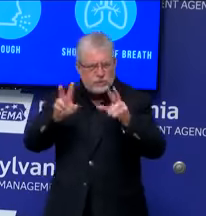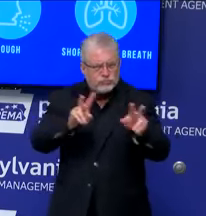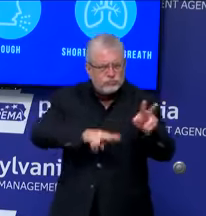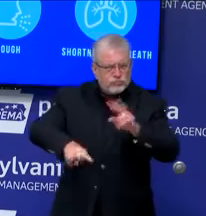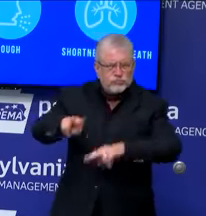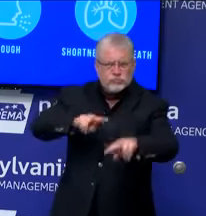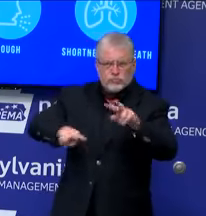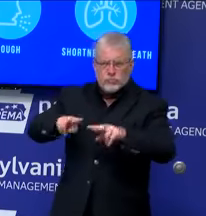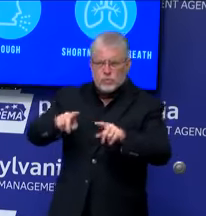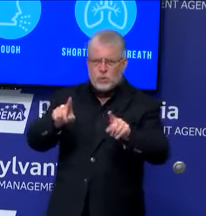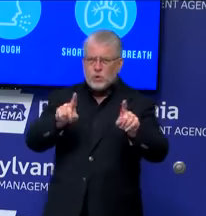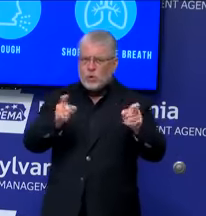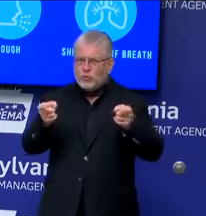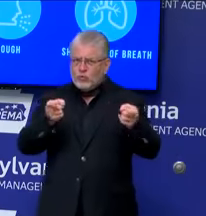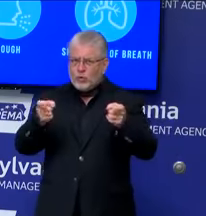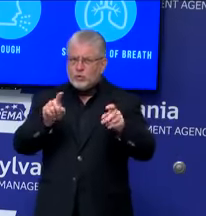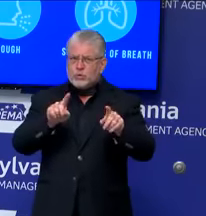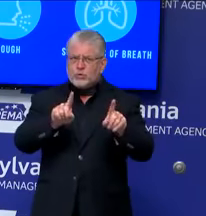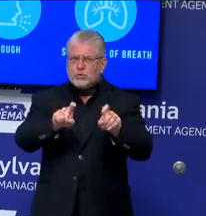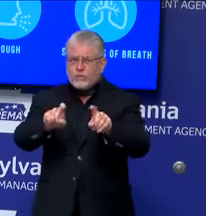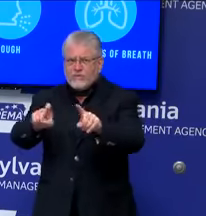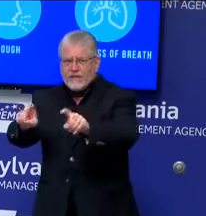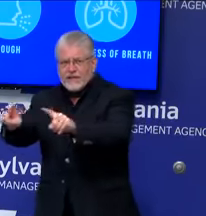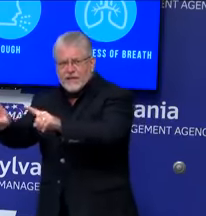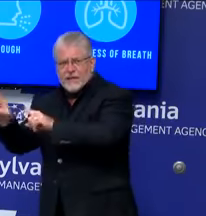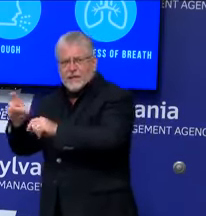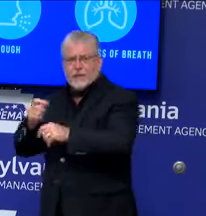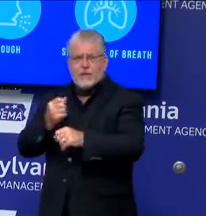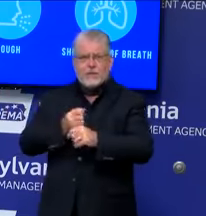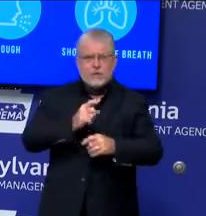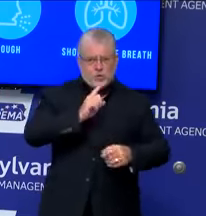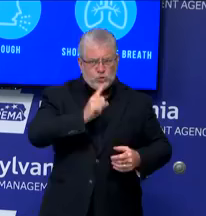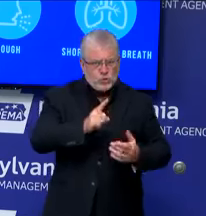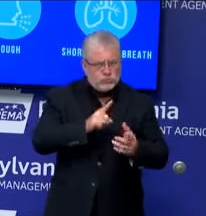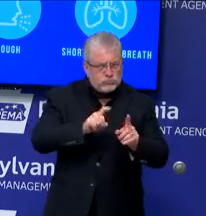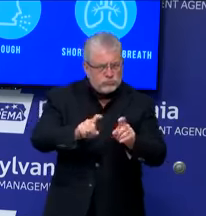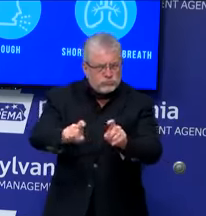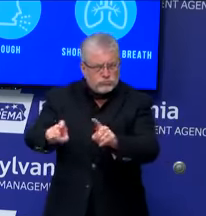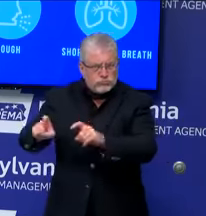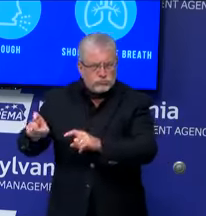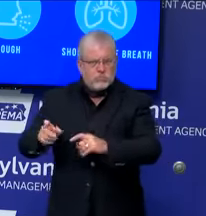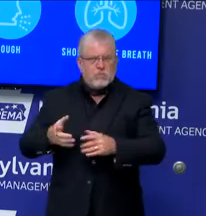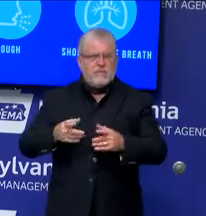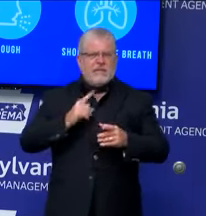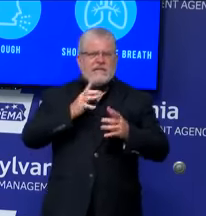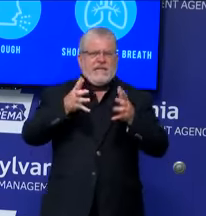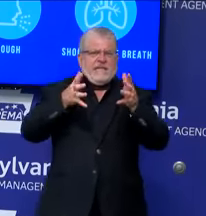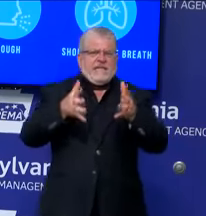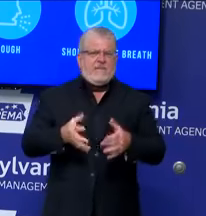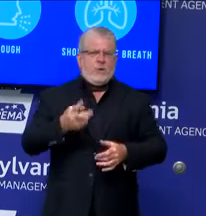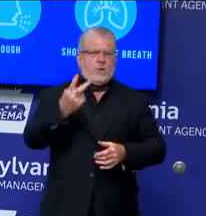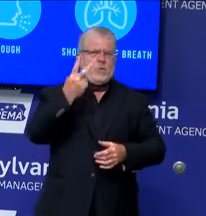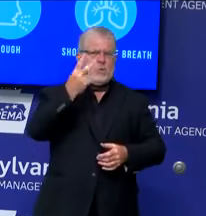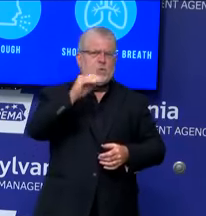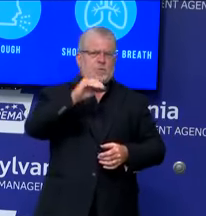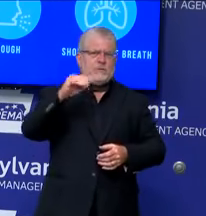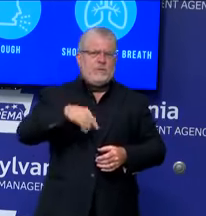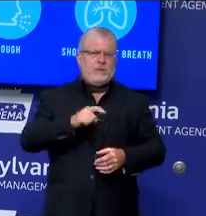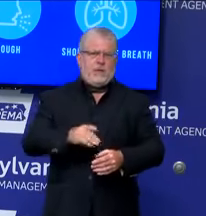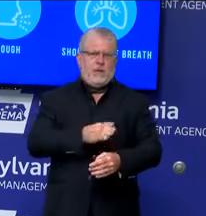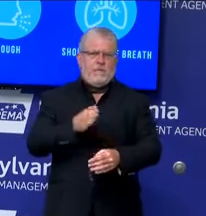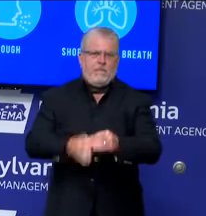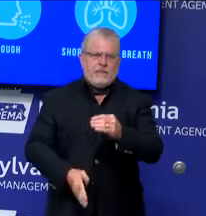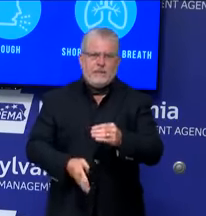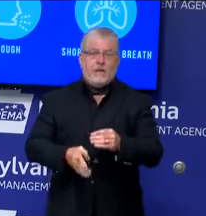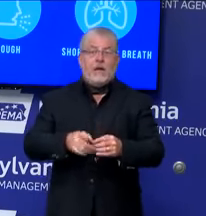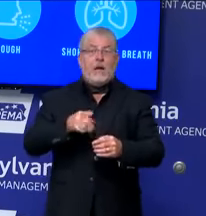surveys required by the federal government, and we will complete the remaining 2%, certainly in time, to meet the July 31st